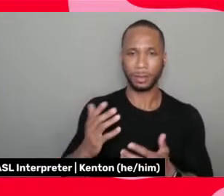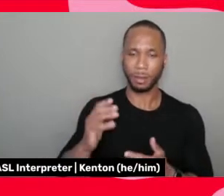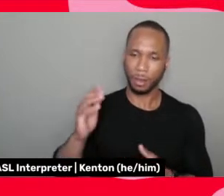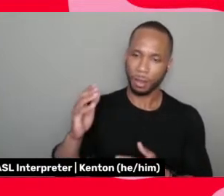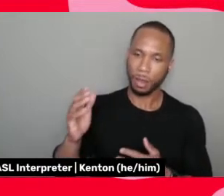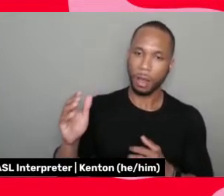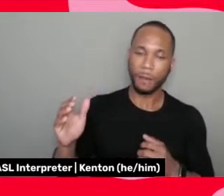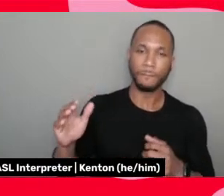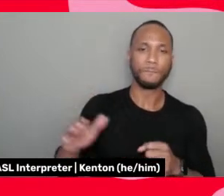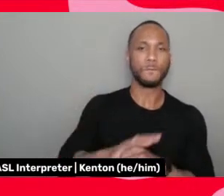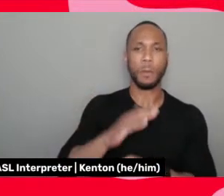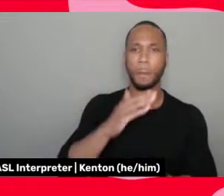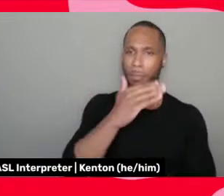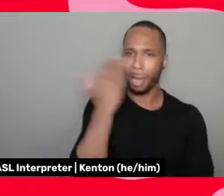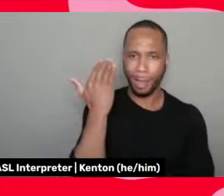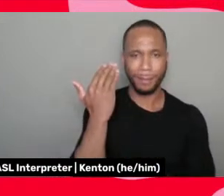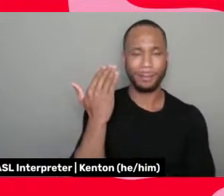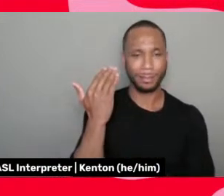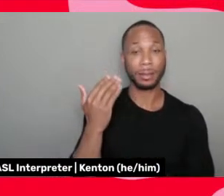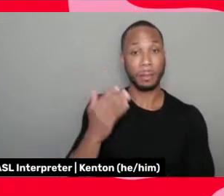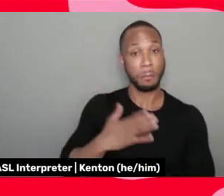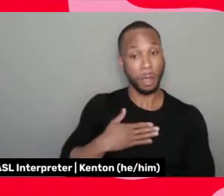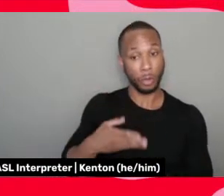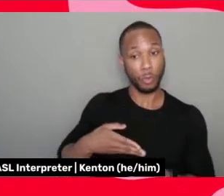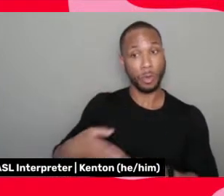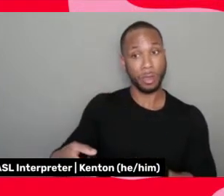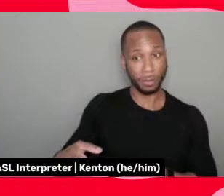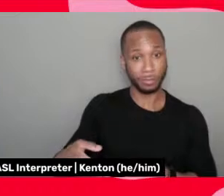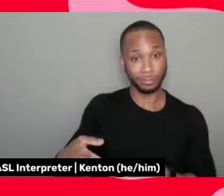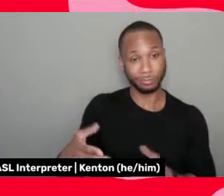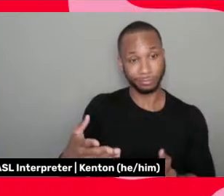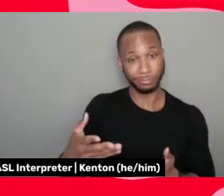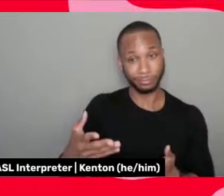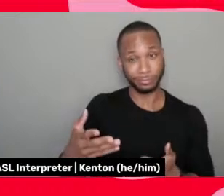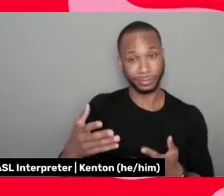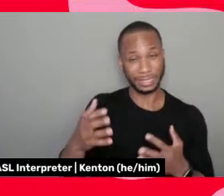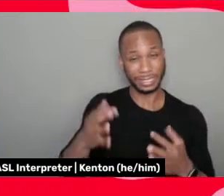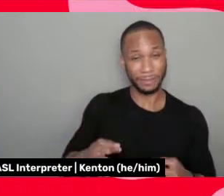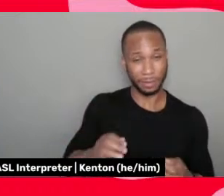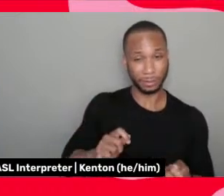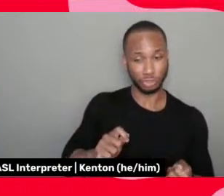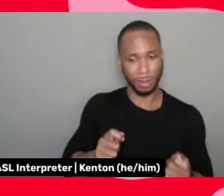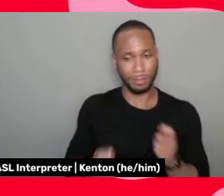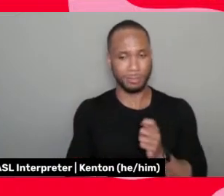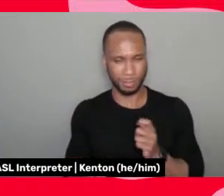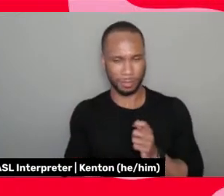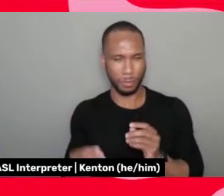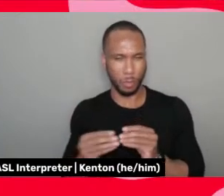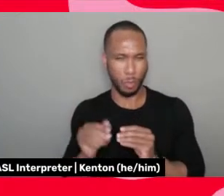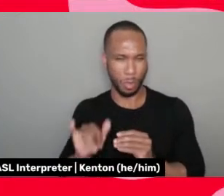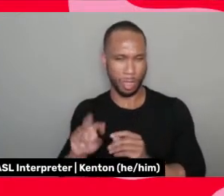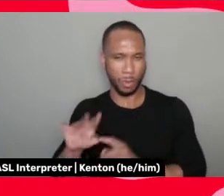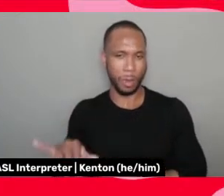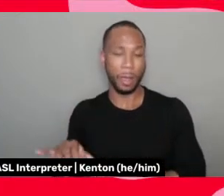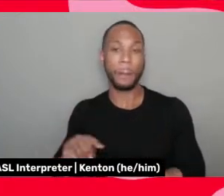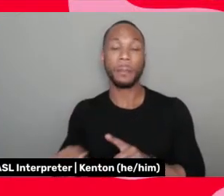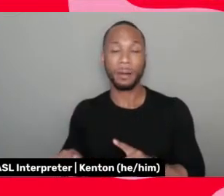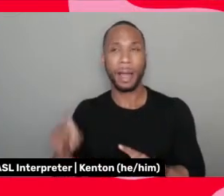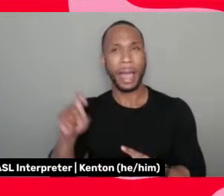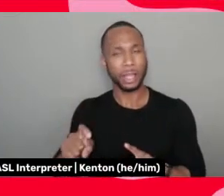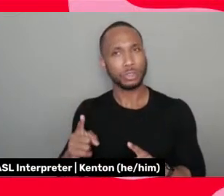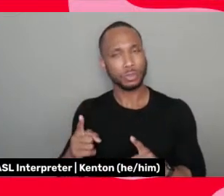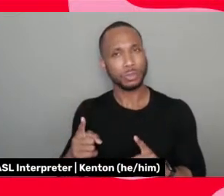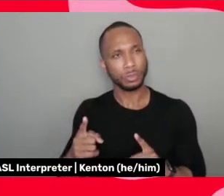And in my career, it's definitely shifted in that way. But I had to check